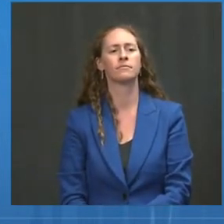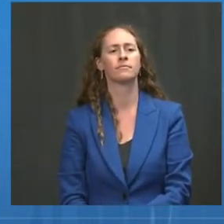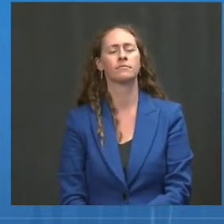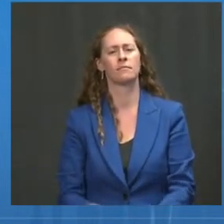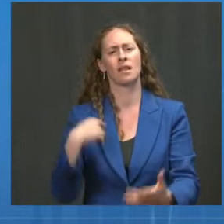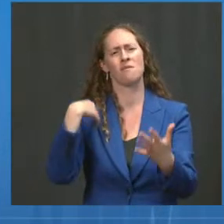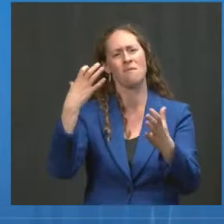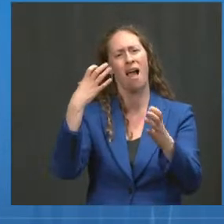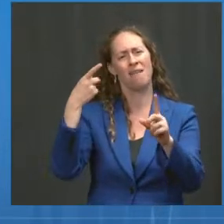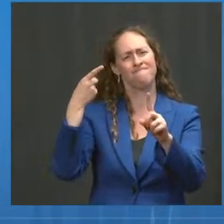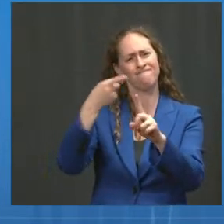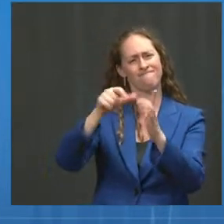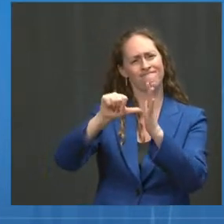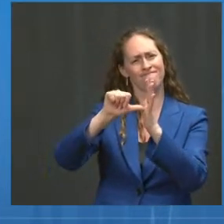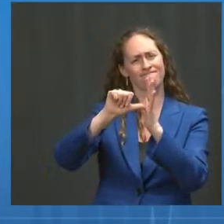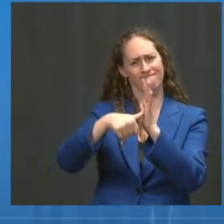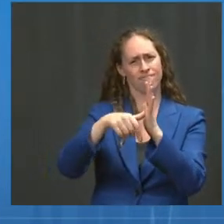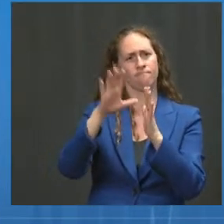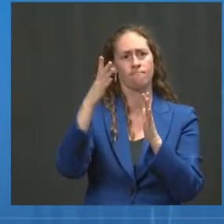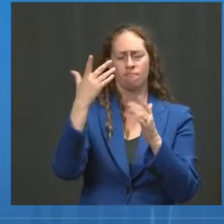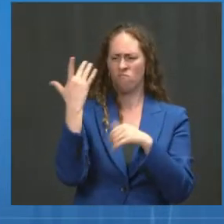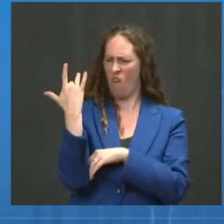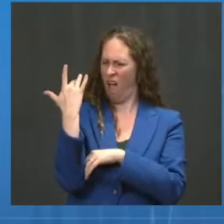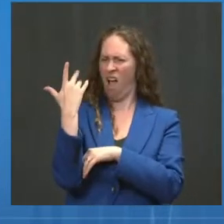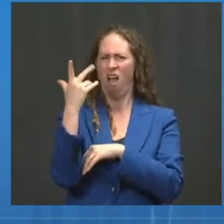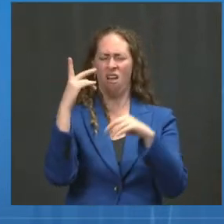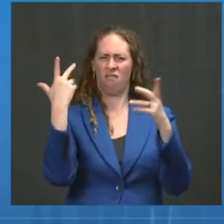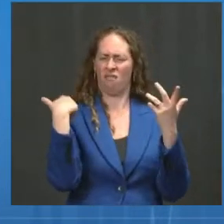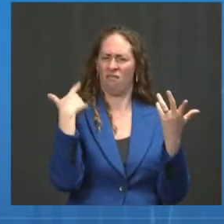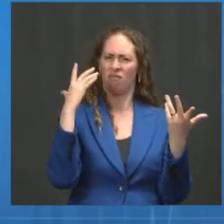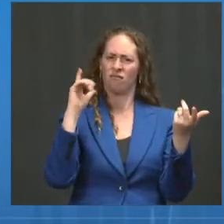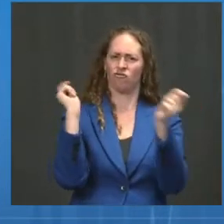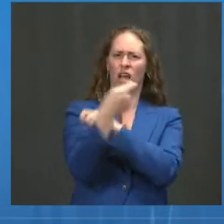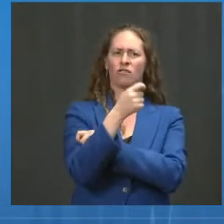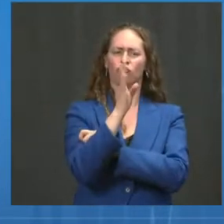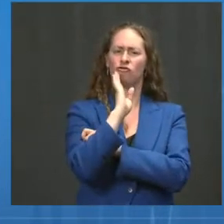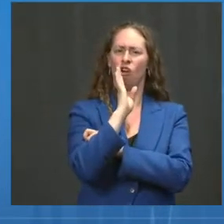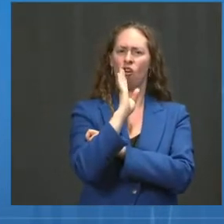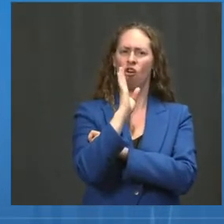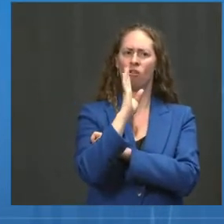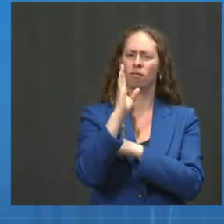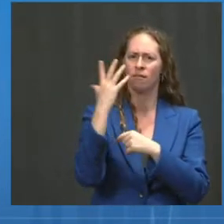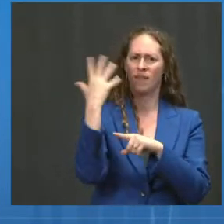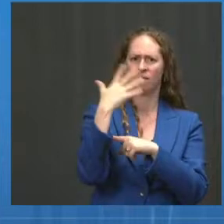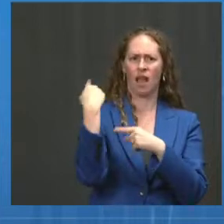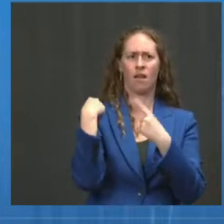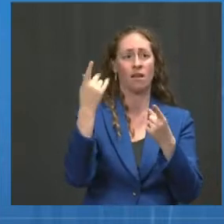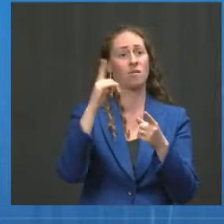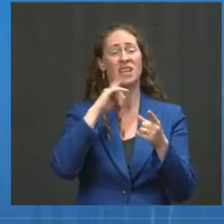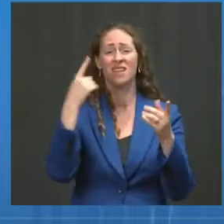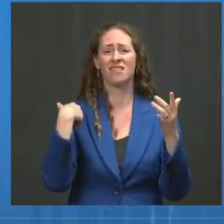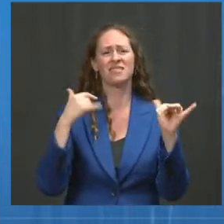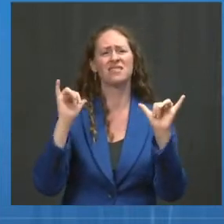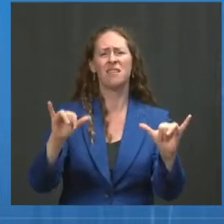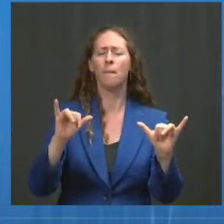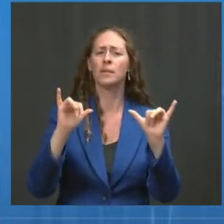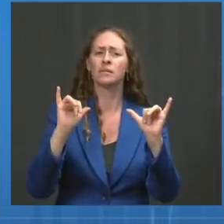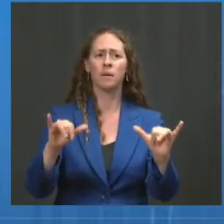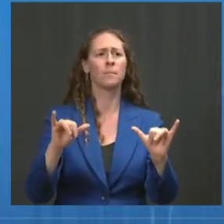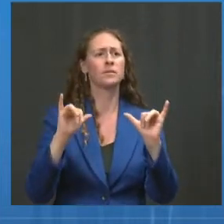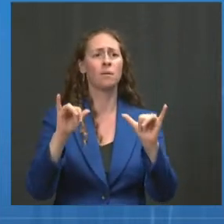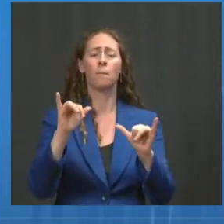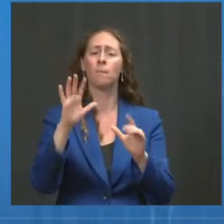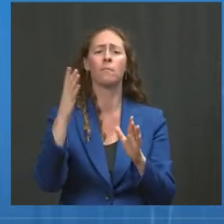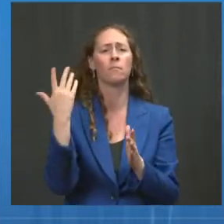the last five days and our message. It would be very clear that what we have said before, which is still true today, is we do not believe